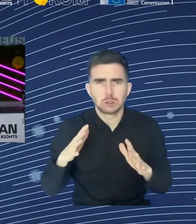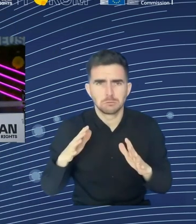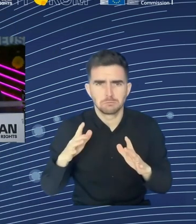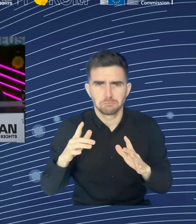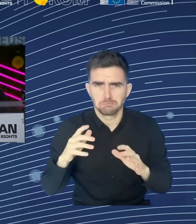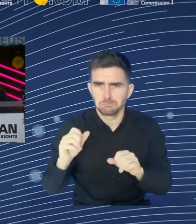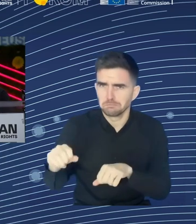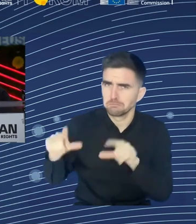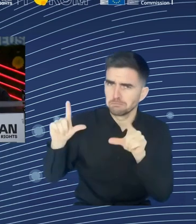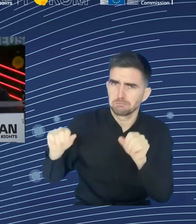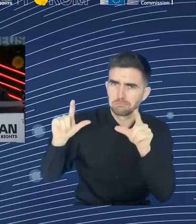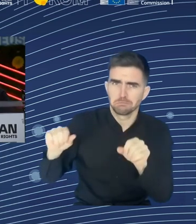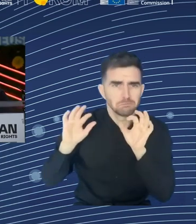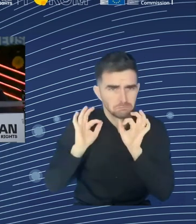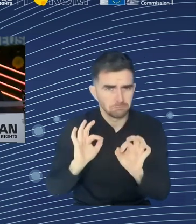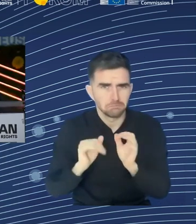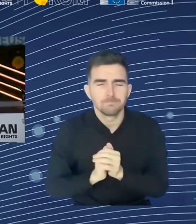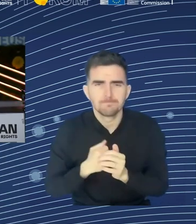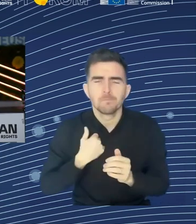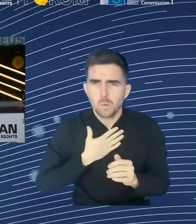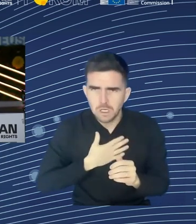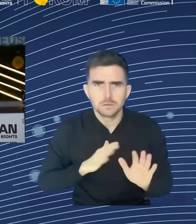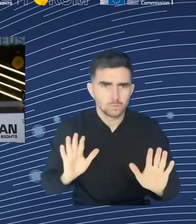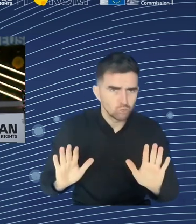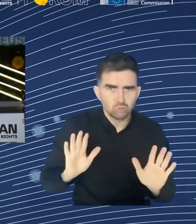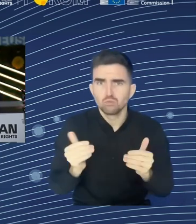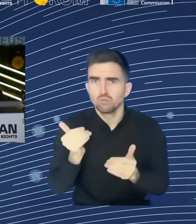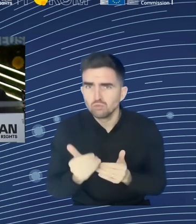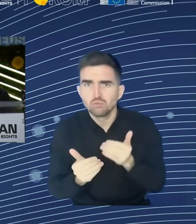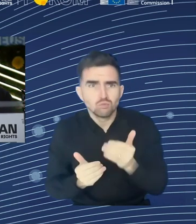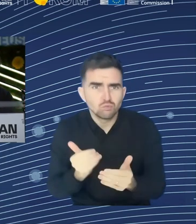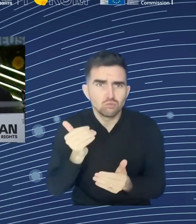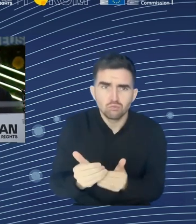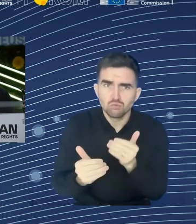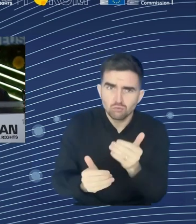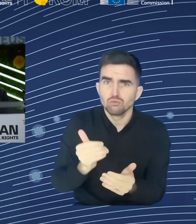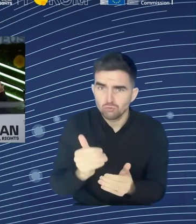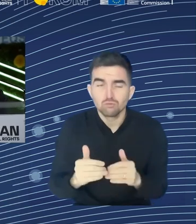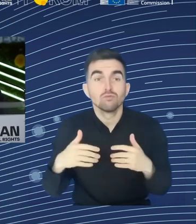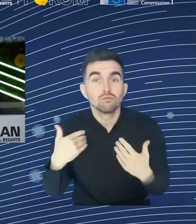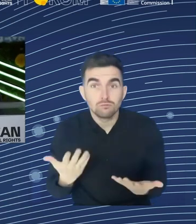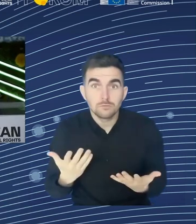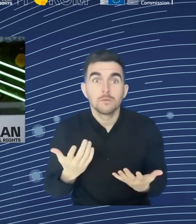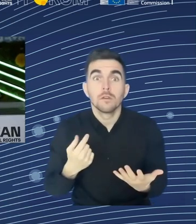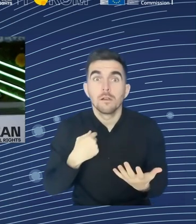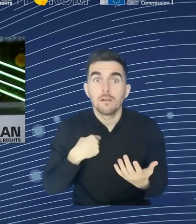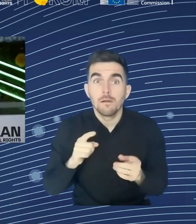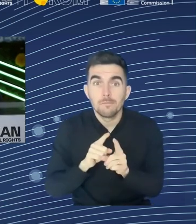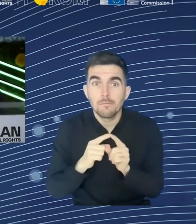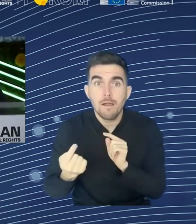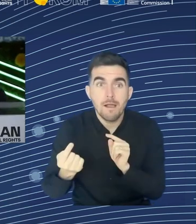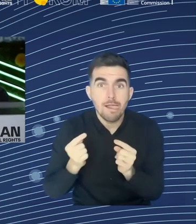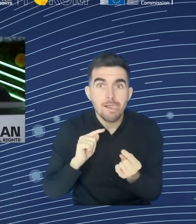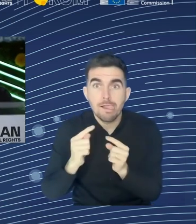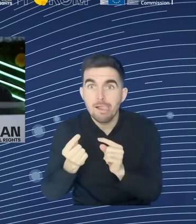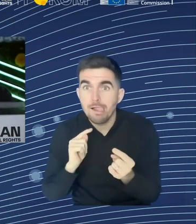to discuss the topic for this year, because every year nowadays for the ESDE report, we have an overarching topic. And we